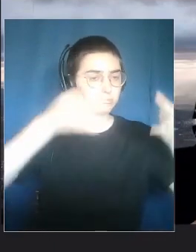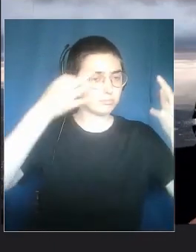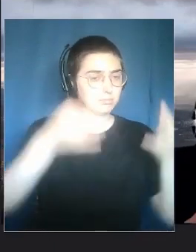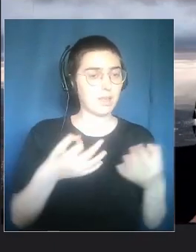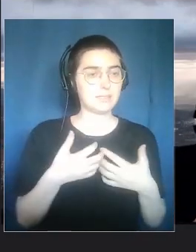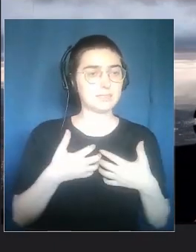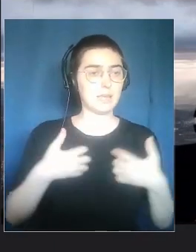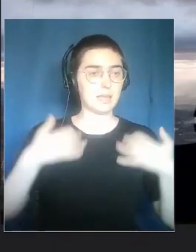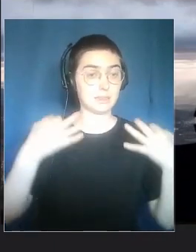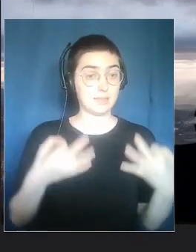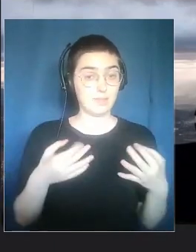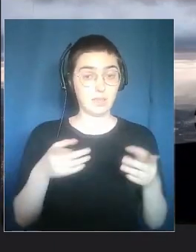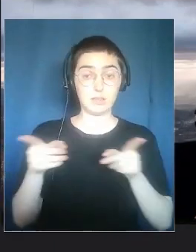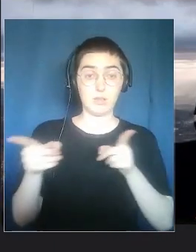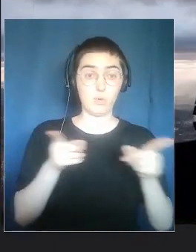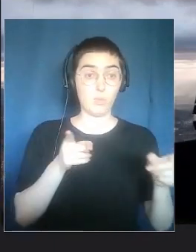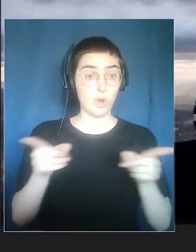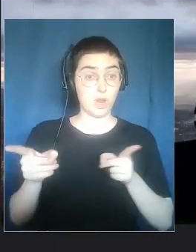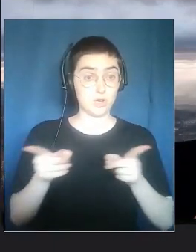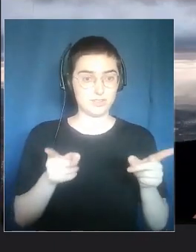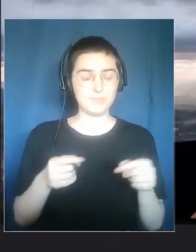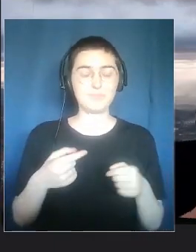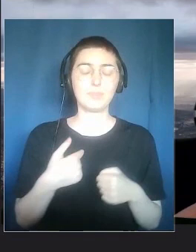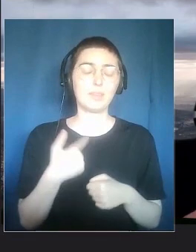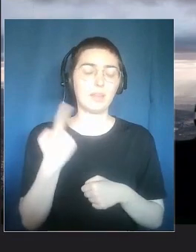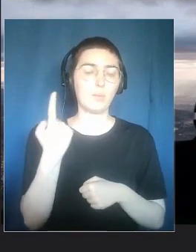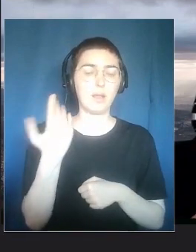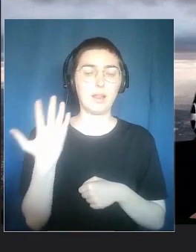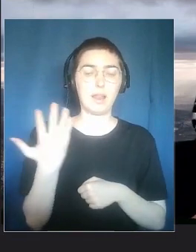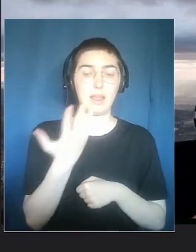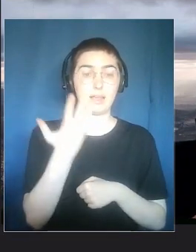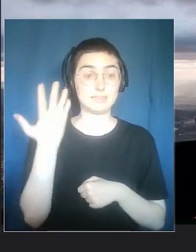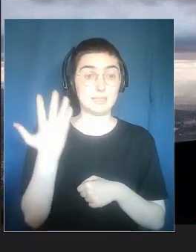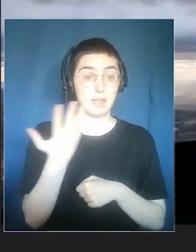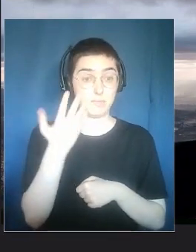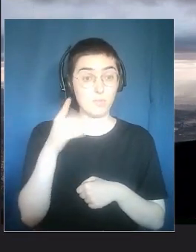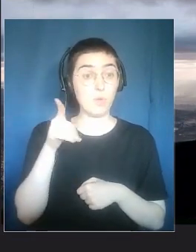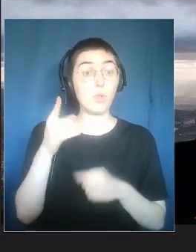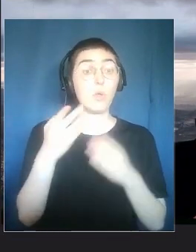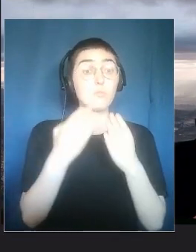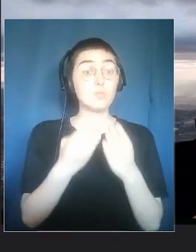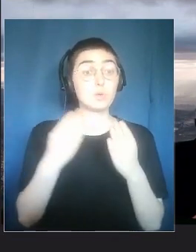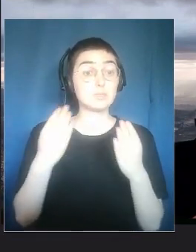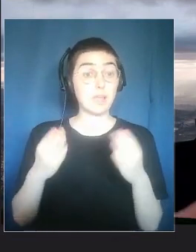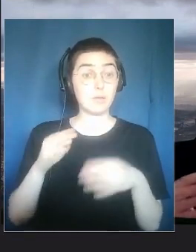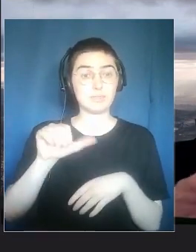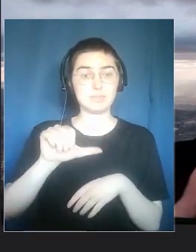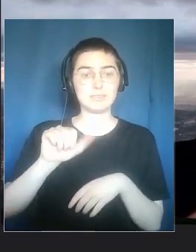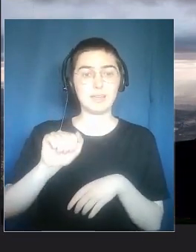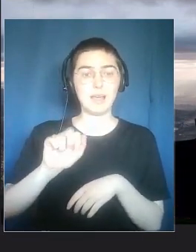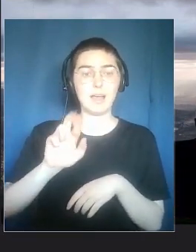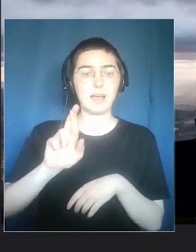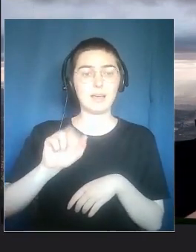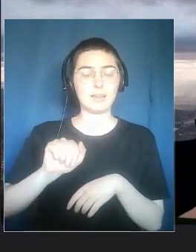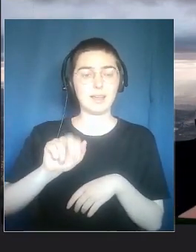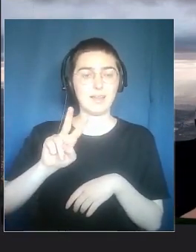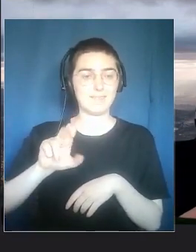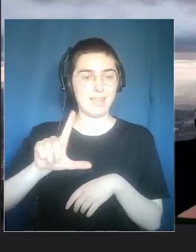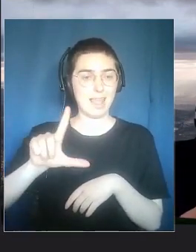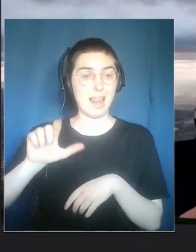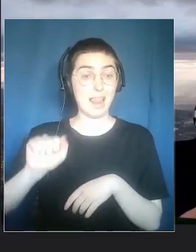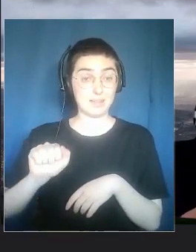significant or scientifically significant. Stefania probably, you know the Sarabella Museum.